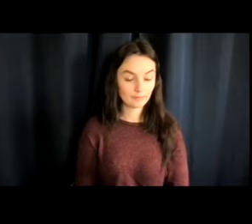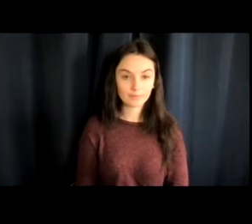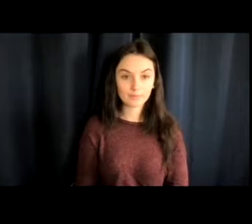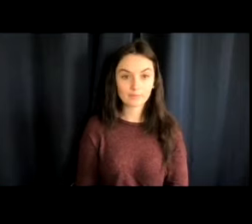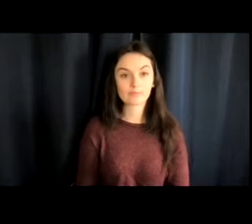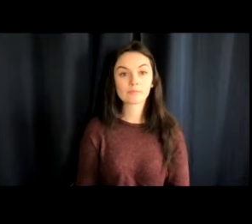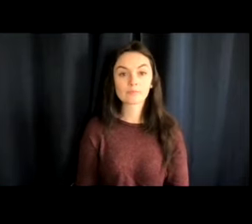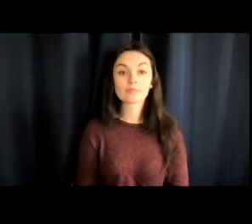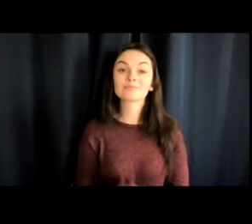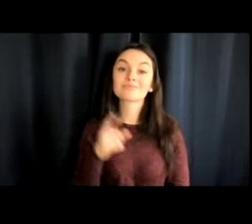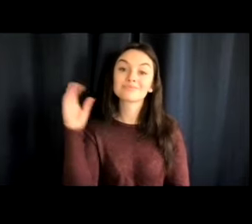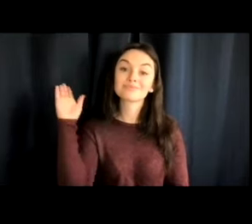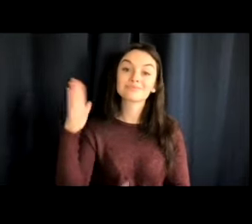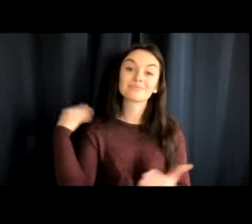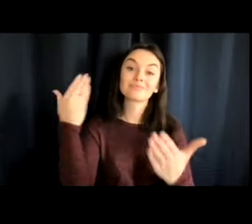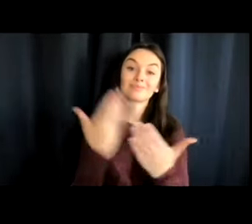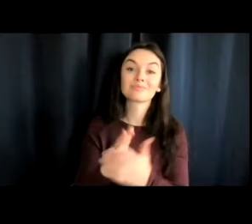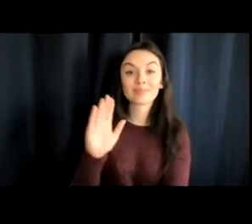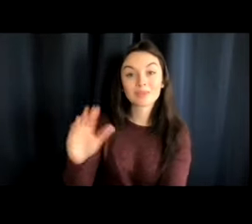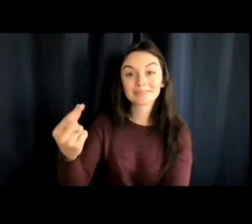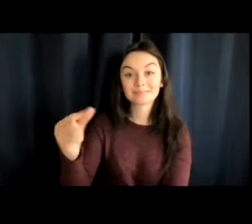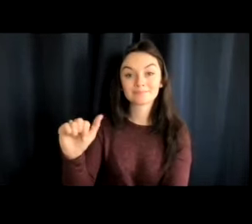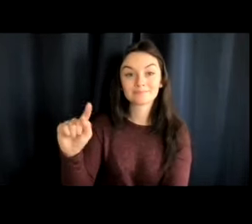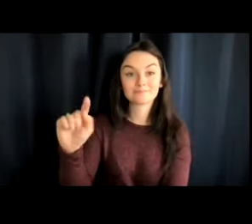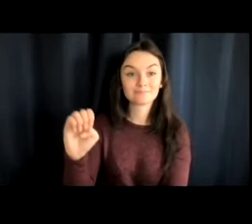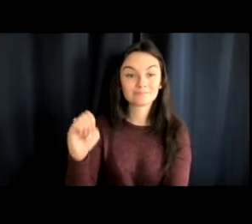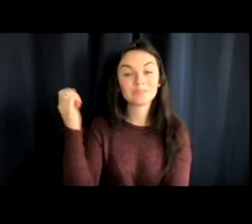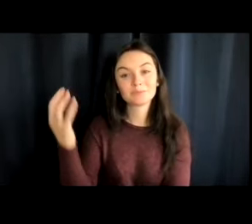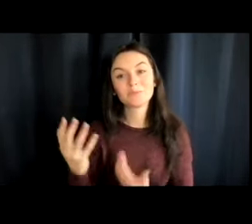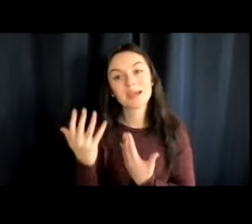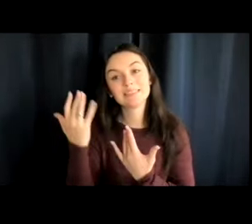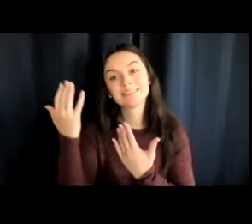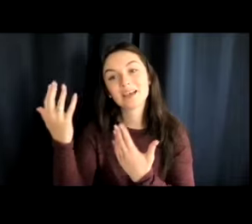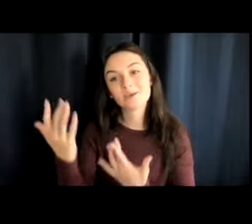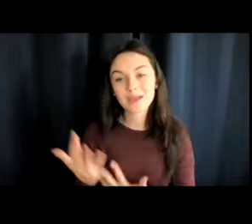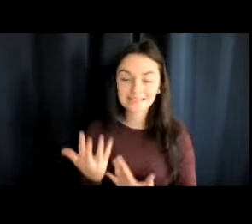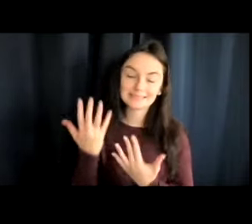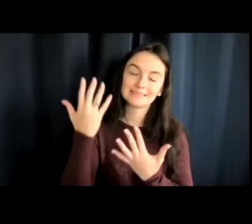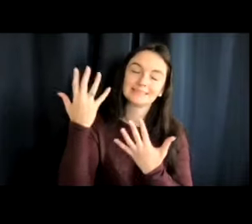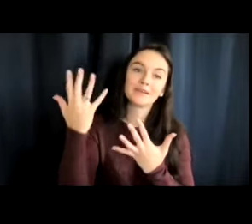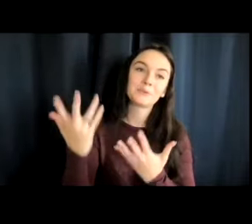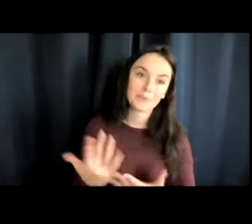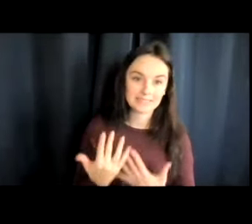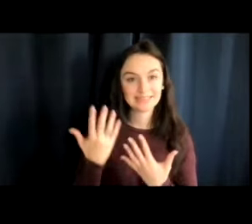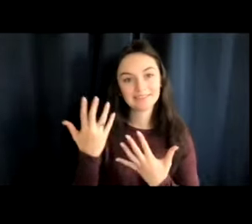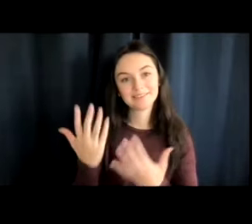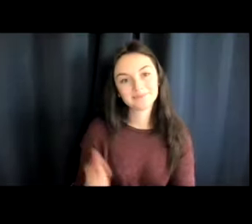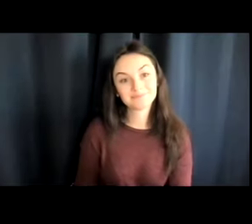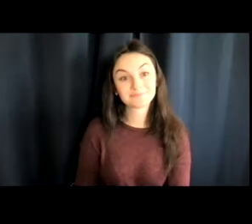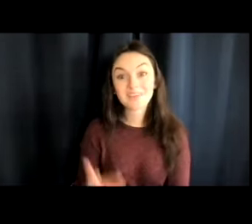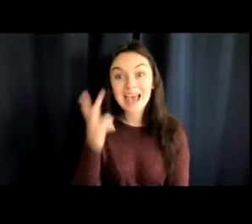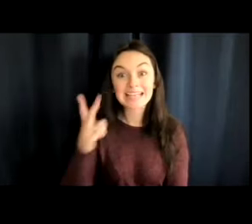When you reach your gate, you wait and wait and wait. I see monkey!